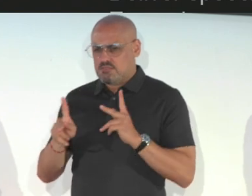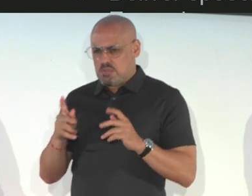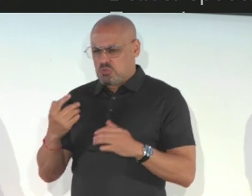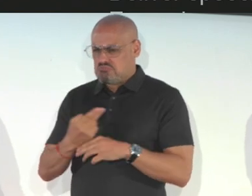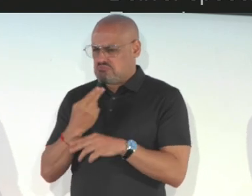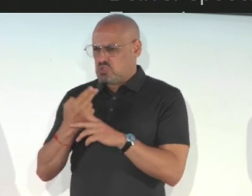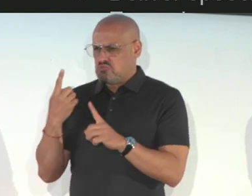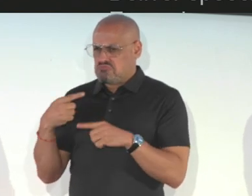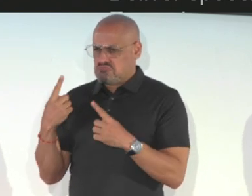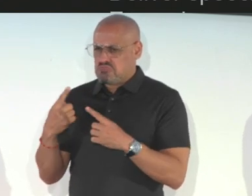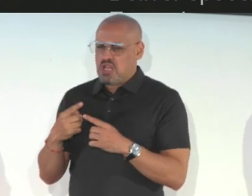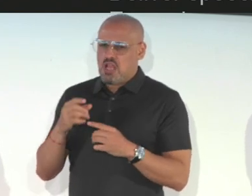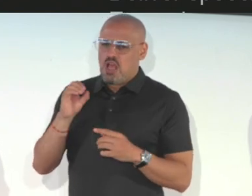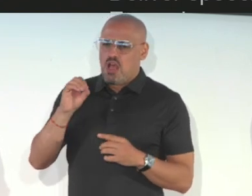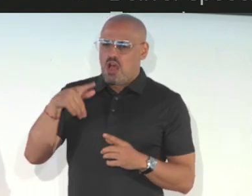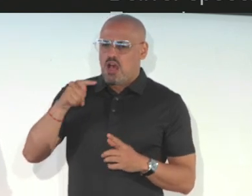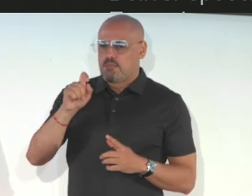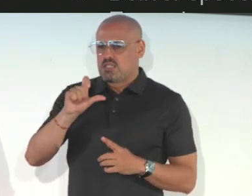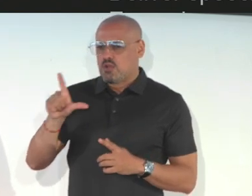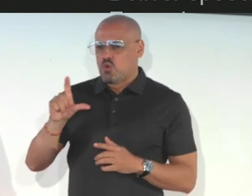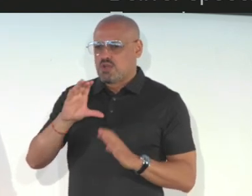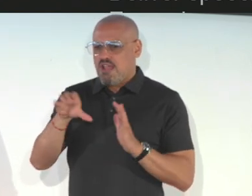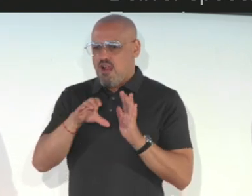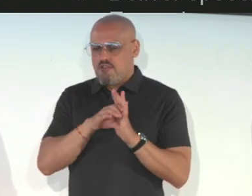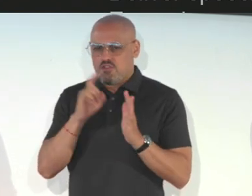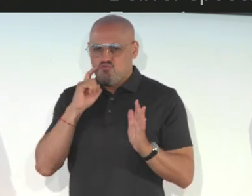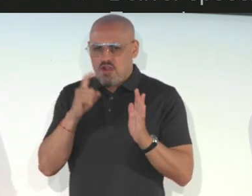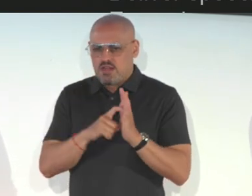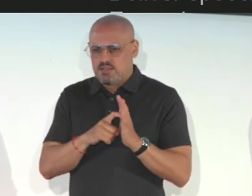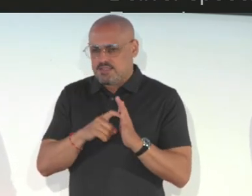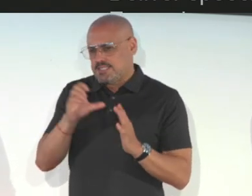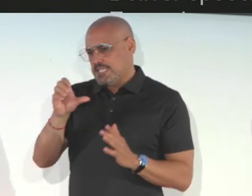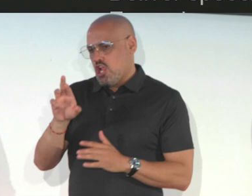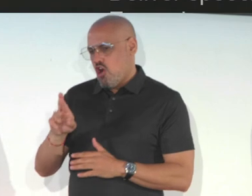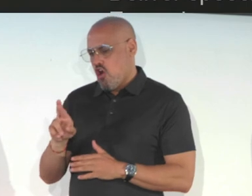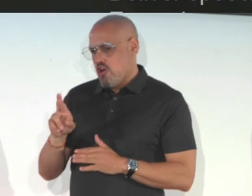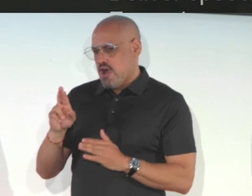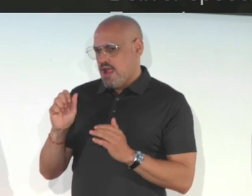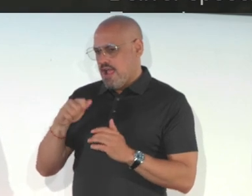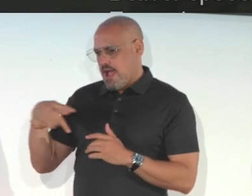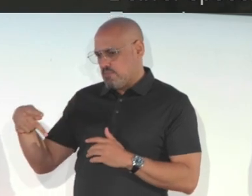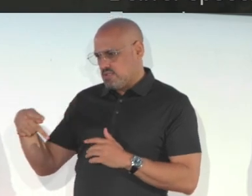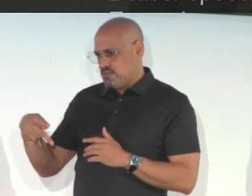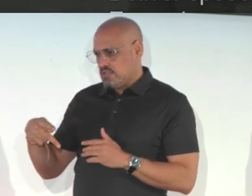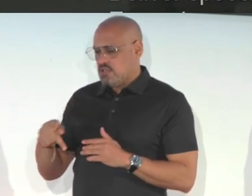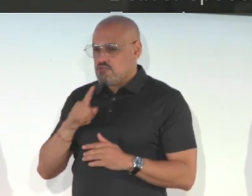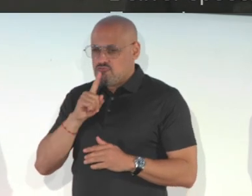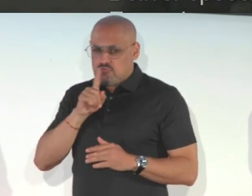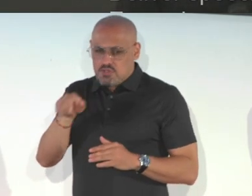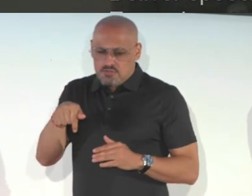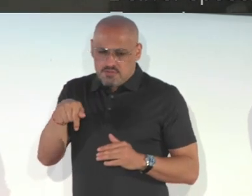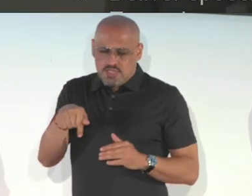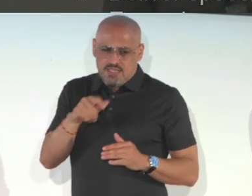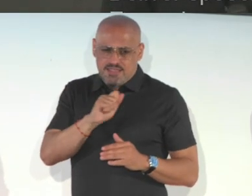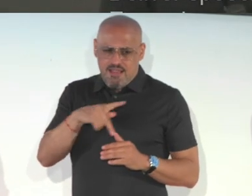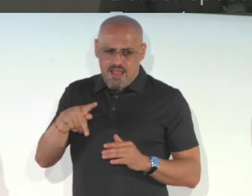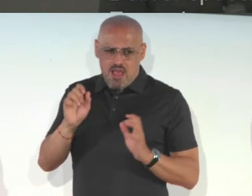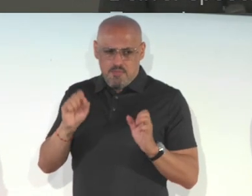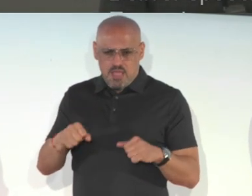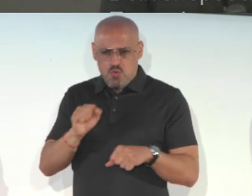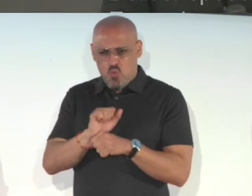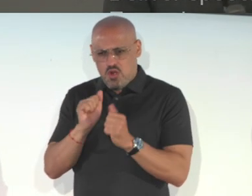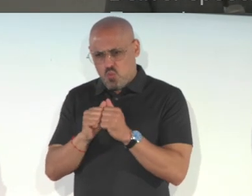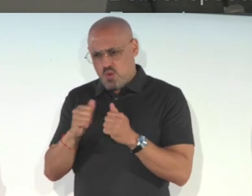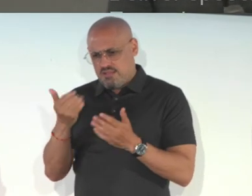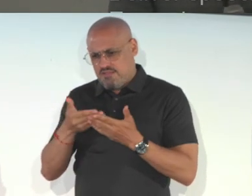utilizing are optical character recognition or OCR apps. And essentially, these are apps that are able to work with the